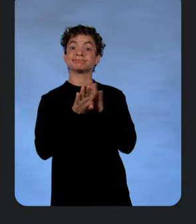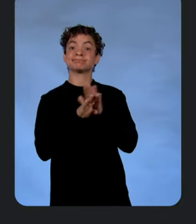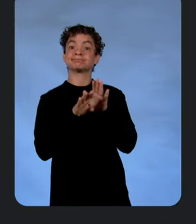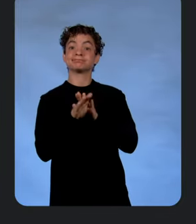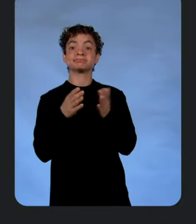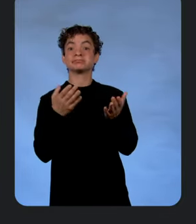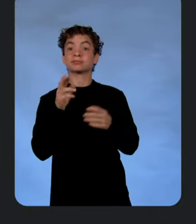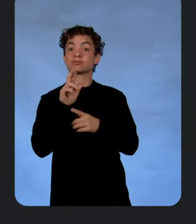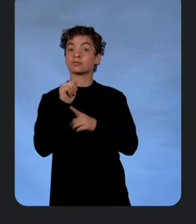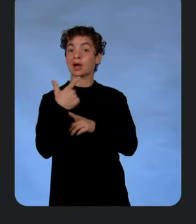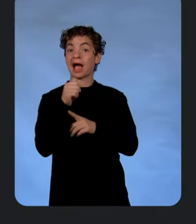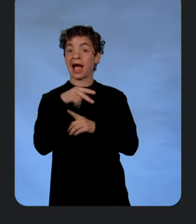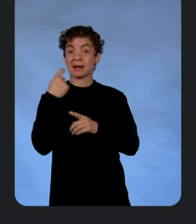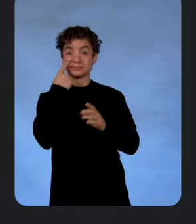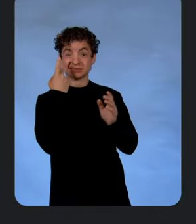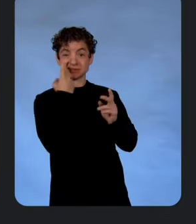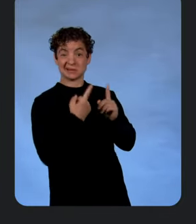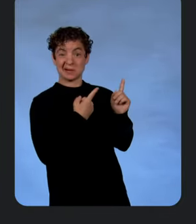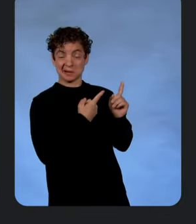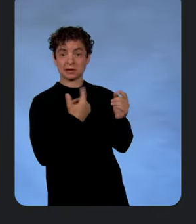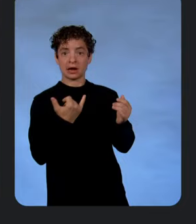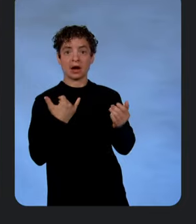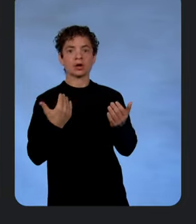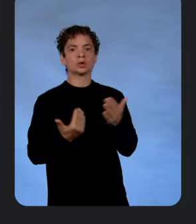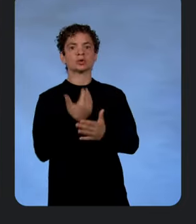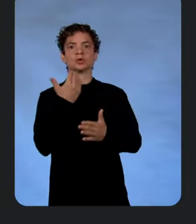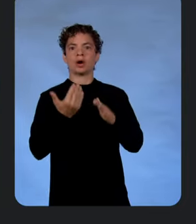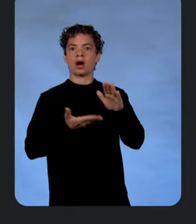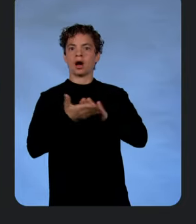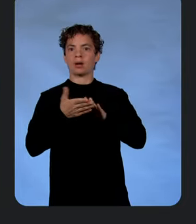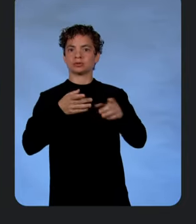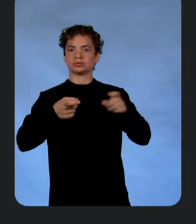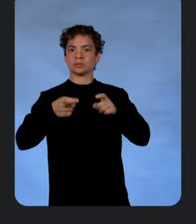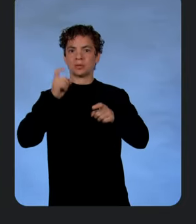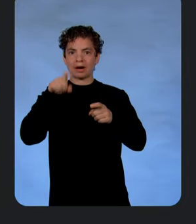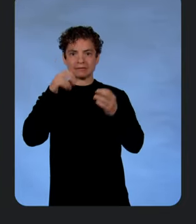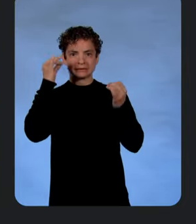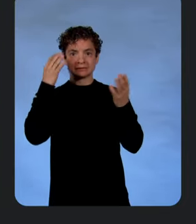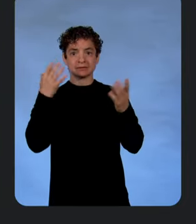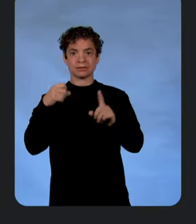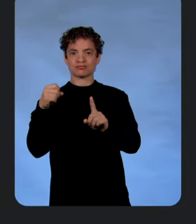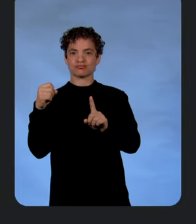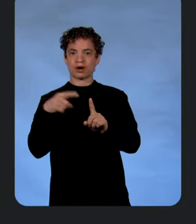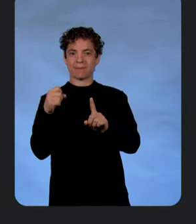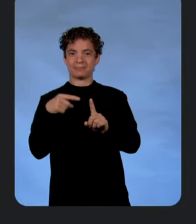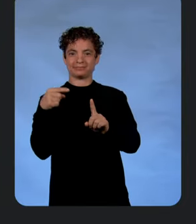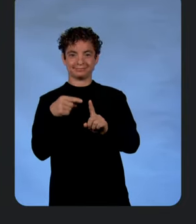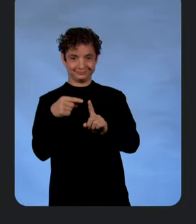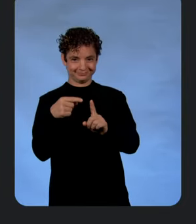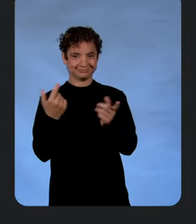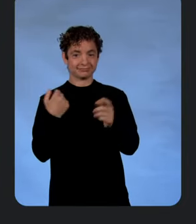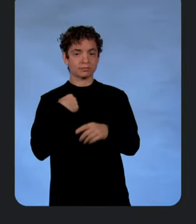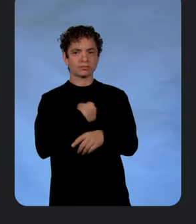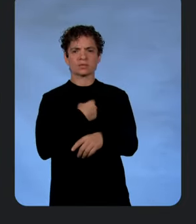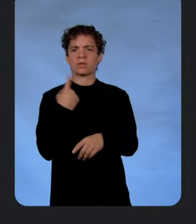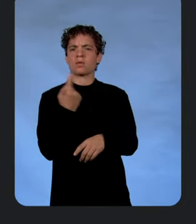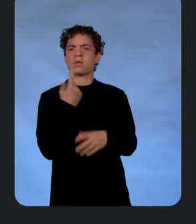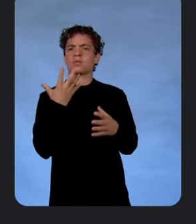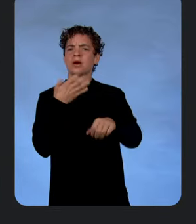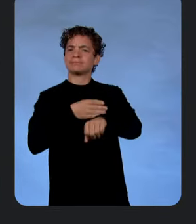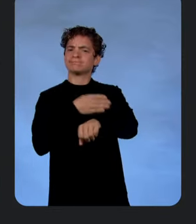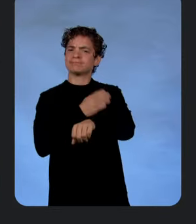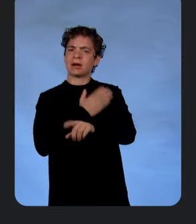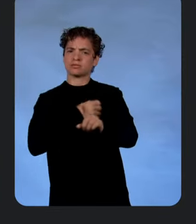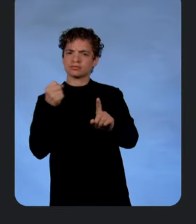RAG app we just saw, we now have a new operational control to consider. Prompts. We always want to be improving our prompts, their